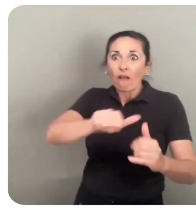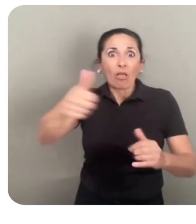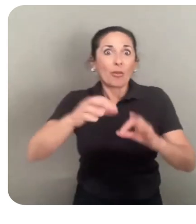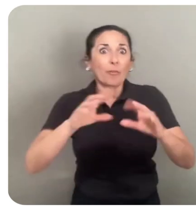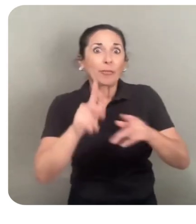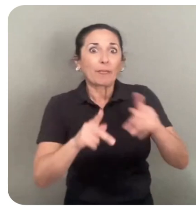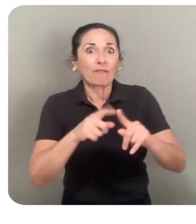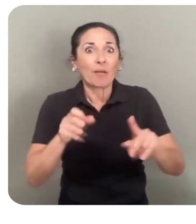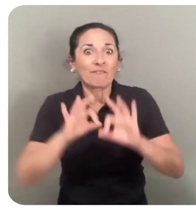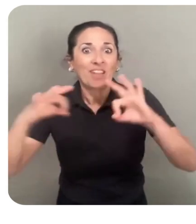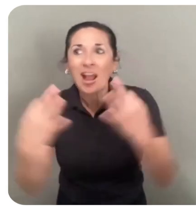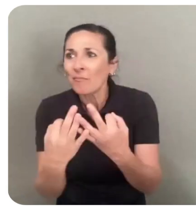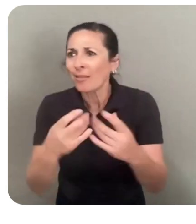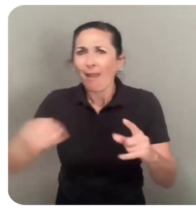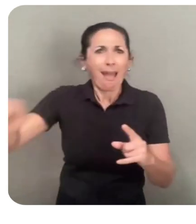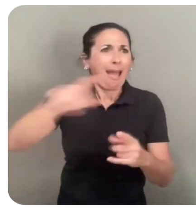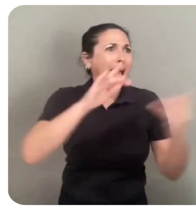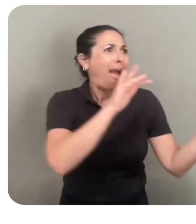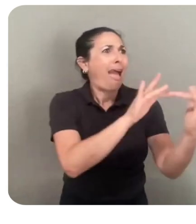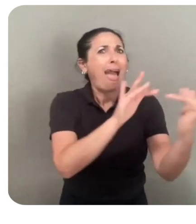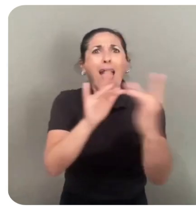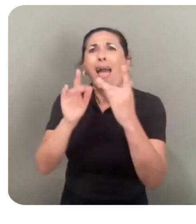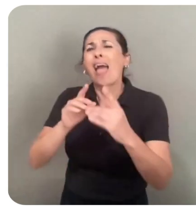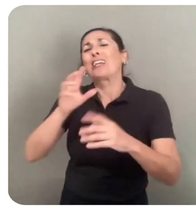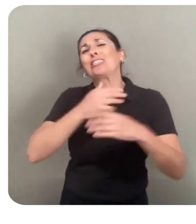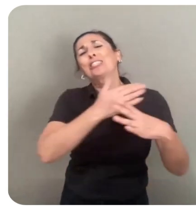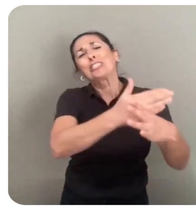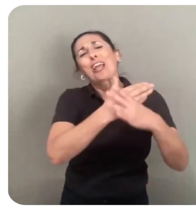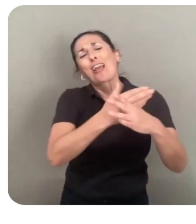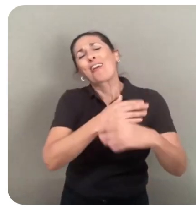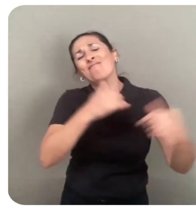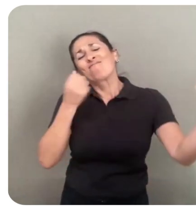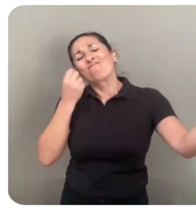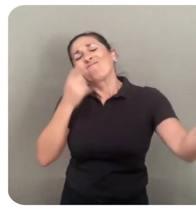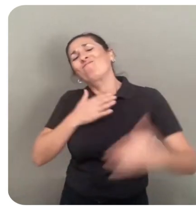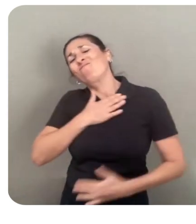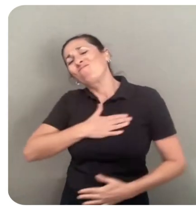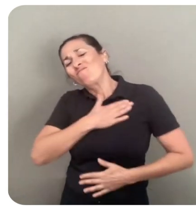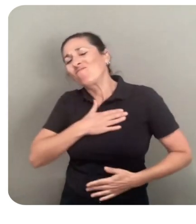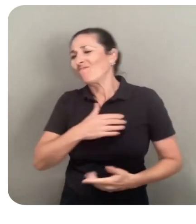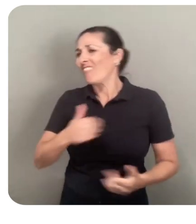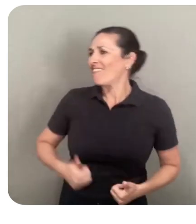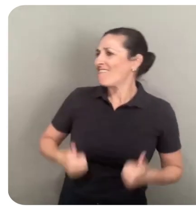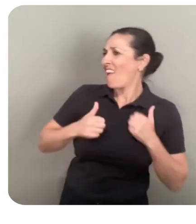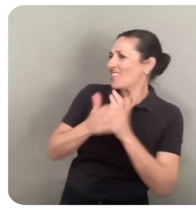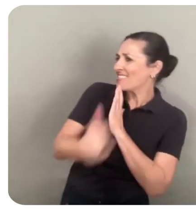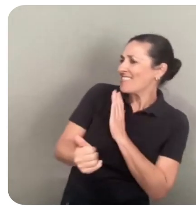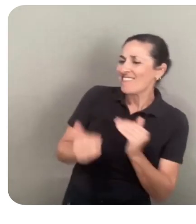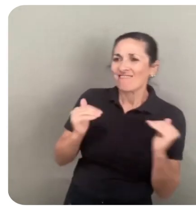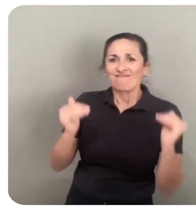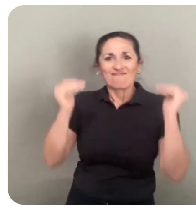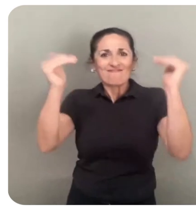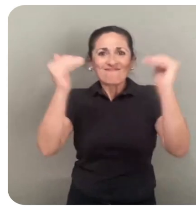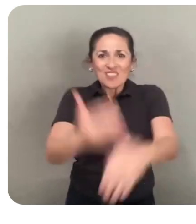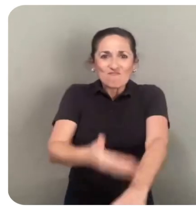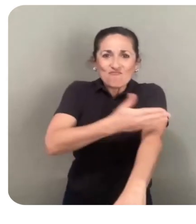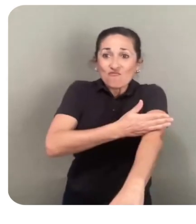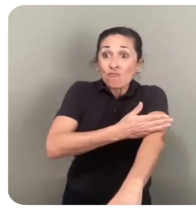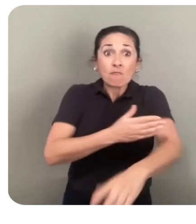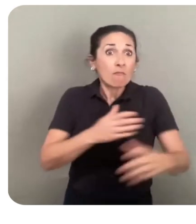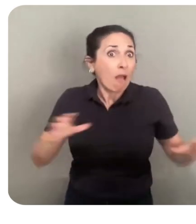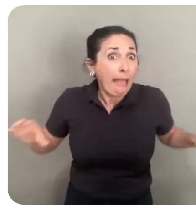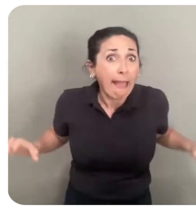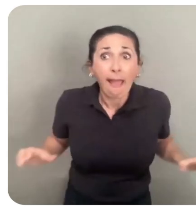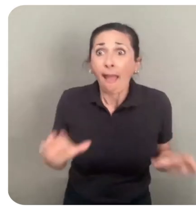Anyone can connect with others over shared hobbies. They can practice and level up life skills and get active to achieve a healthier